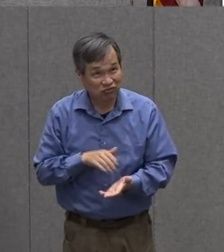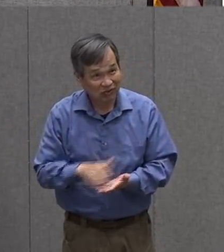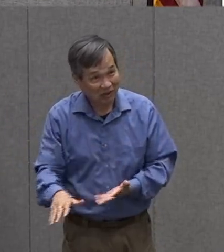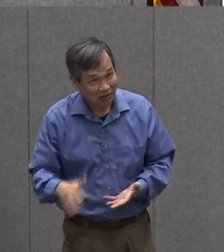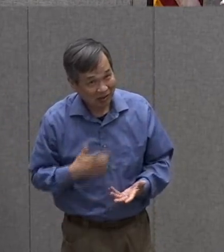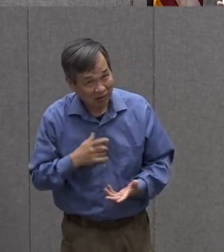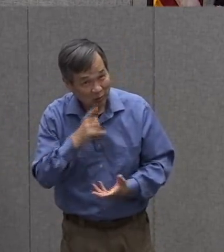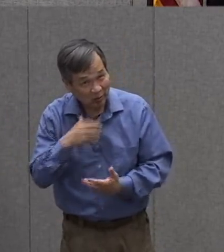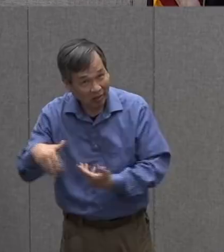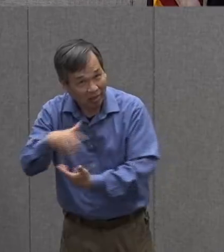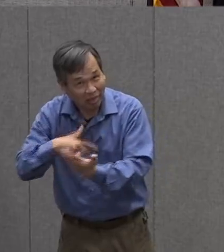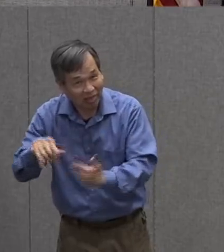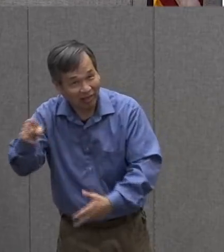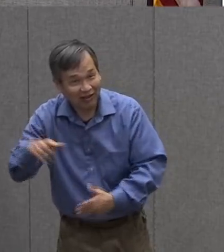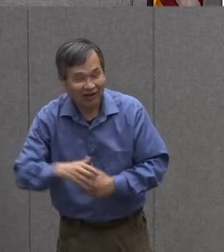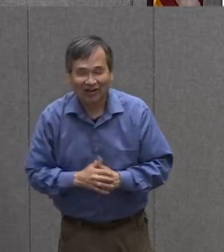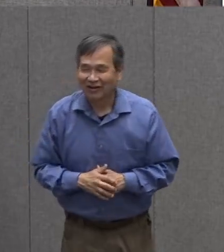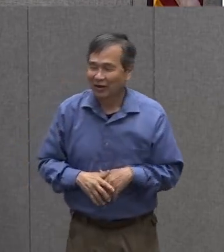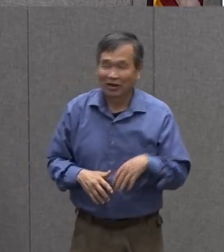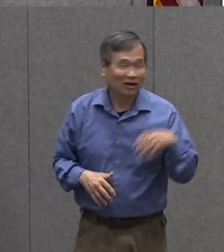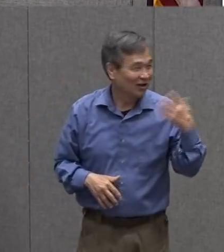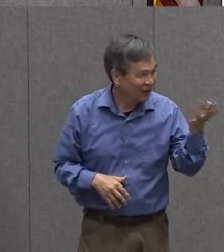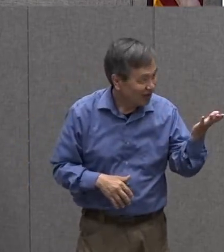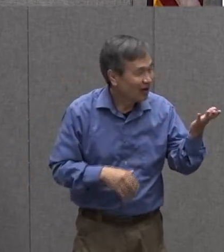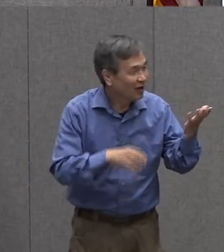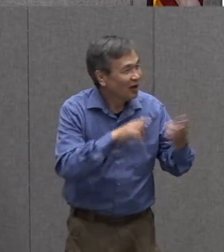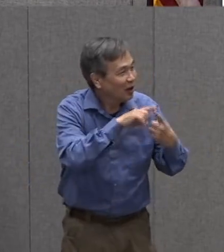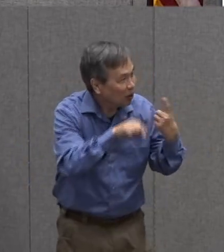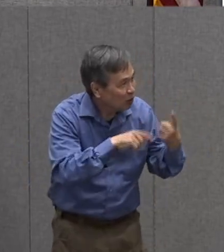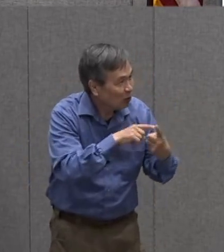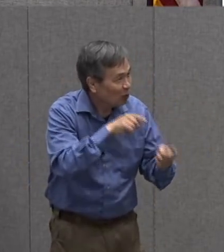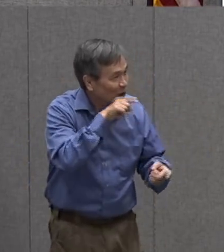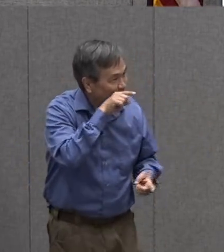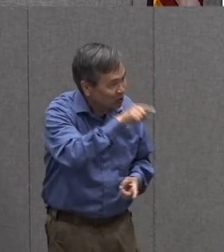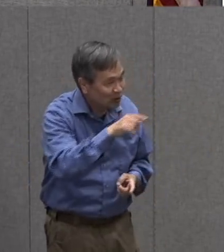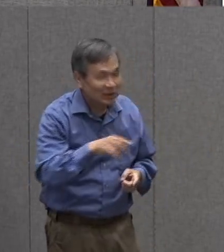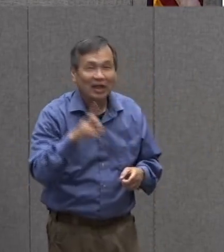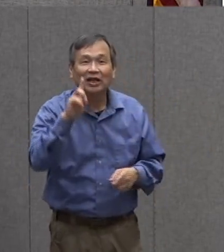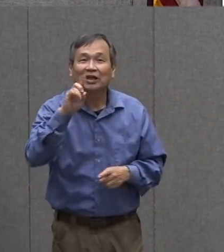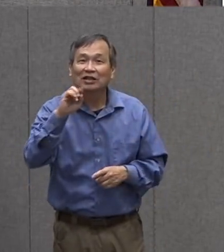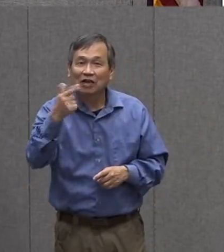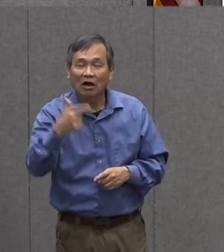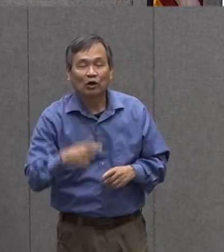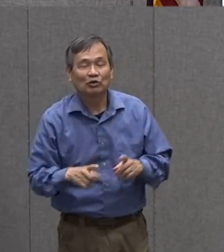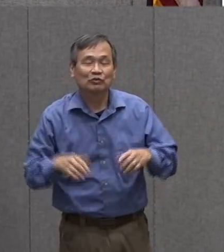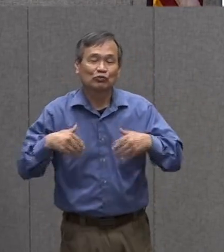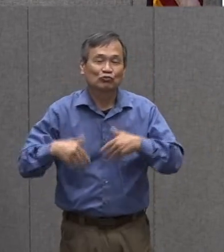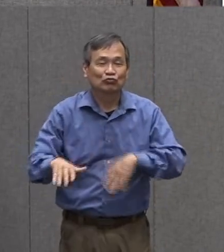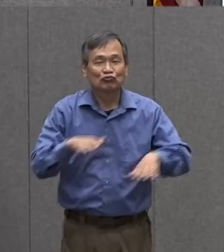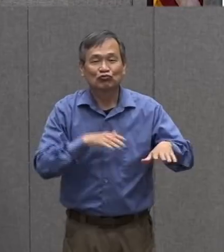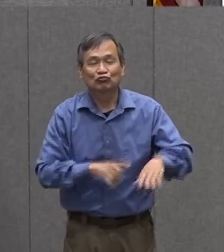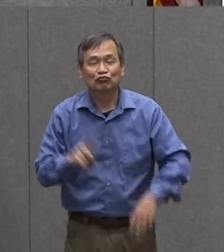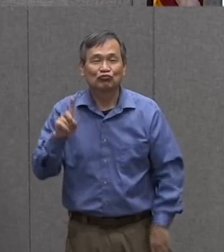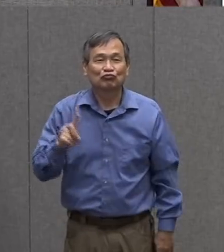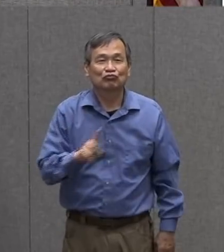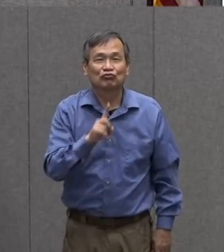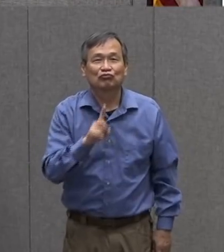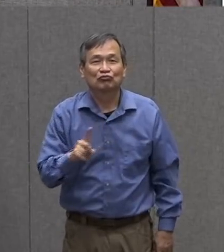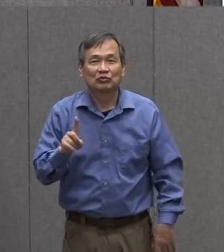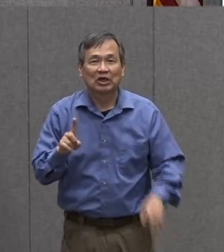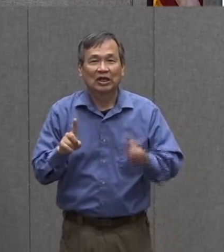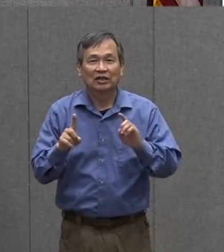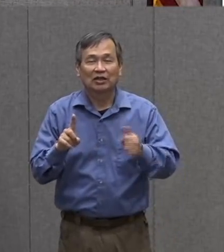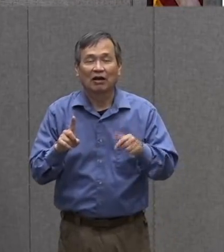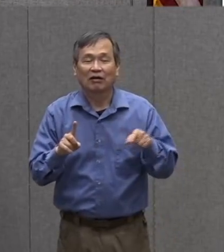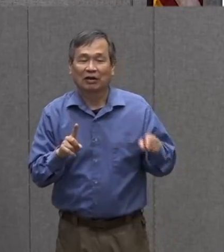yes yeah when you take your dog for a walk and your dog has to use